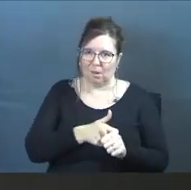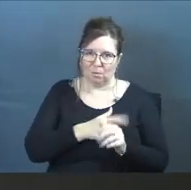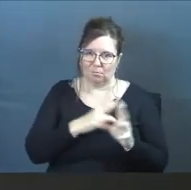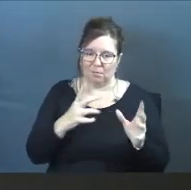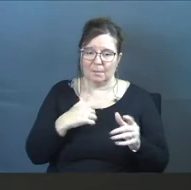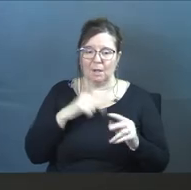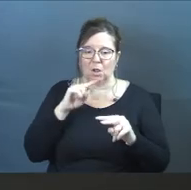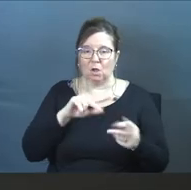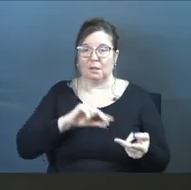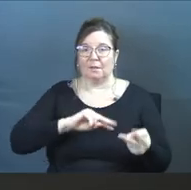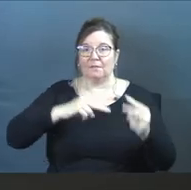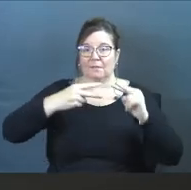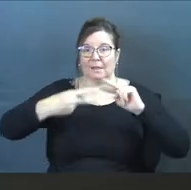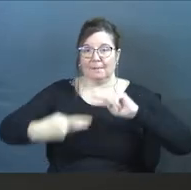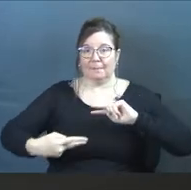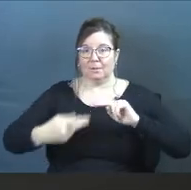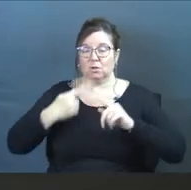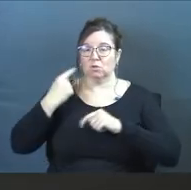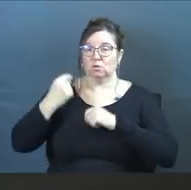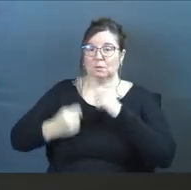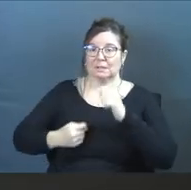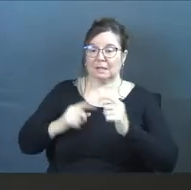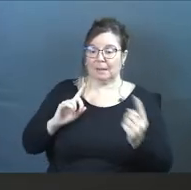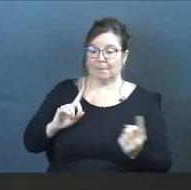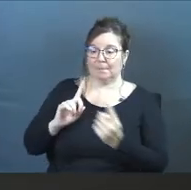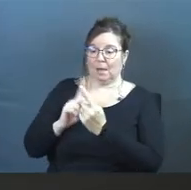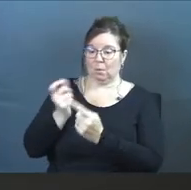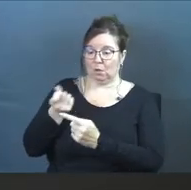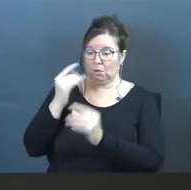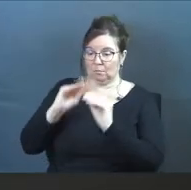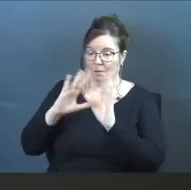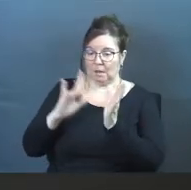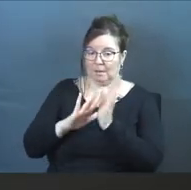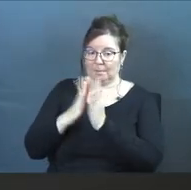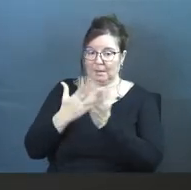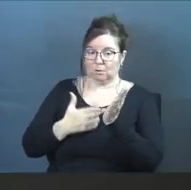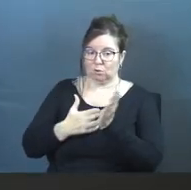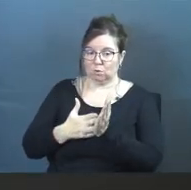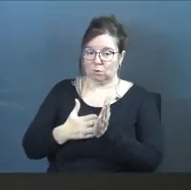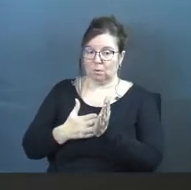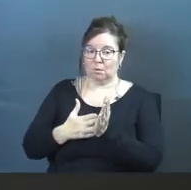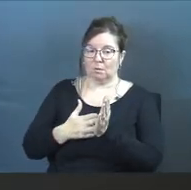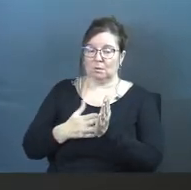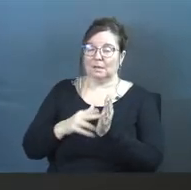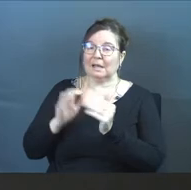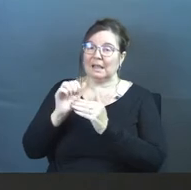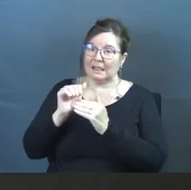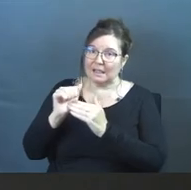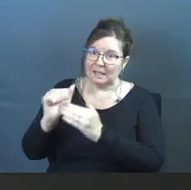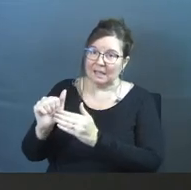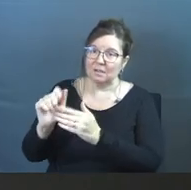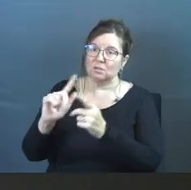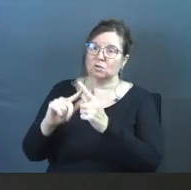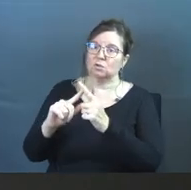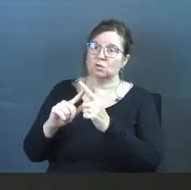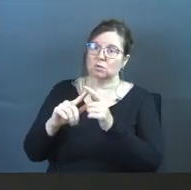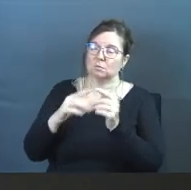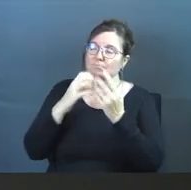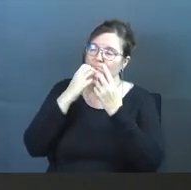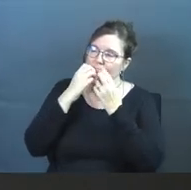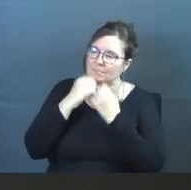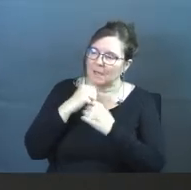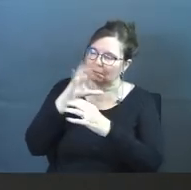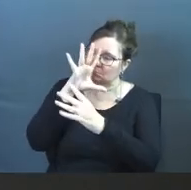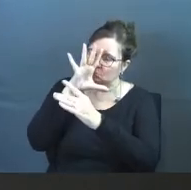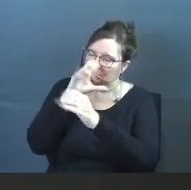But let's look at the flip side of that. Tradition met with the understanding of biblical truth leads to a passionate